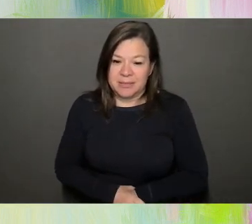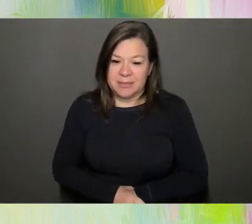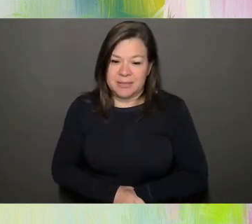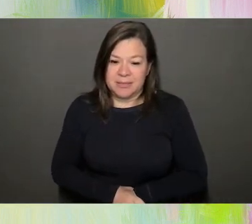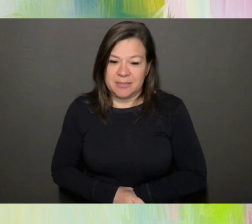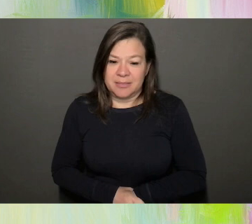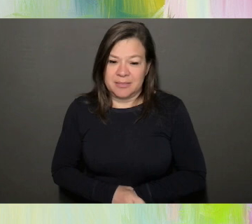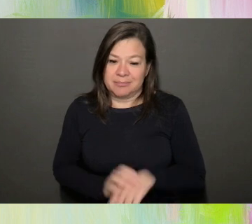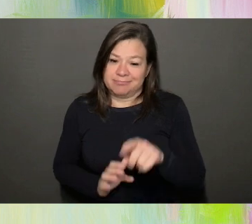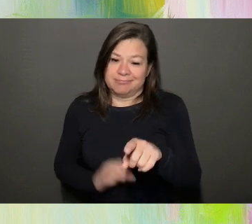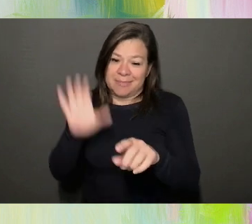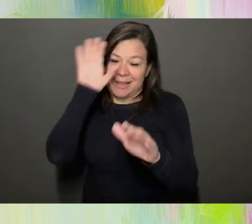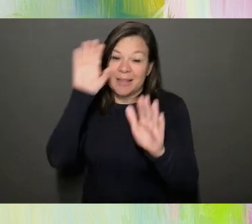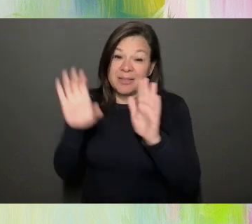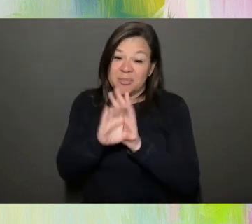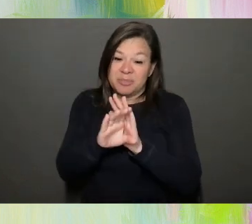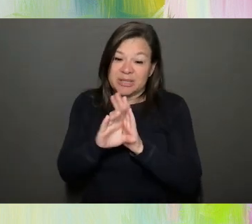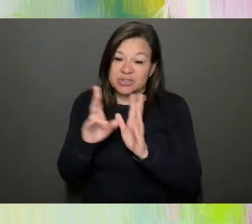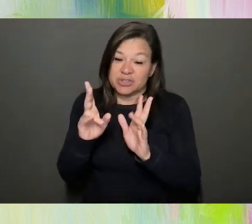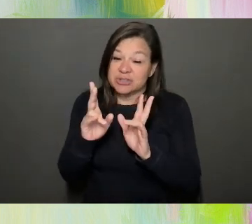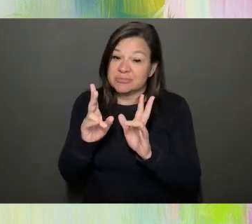speaks more than a thousand words here.